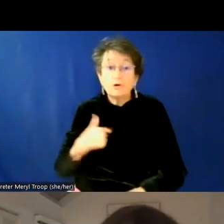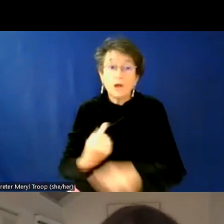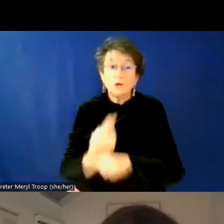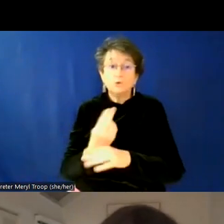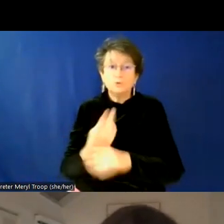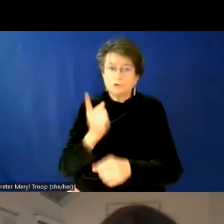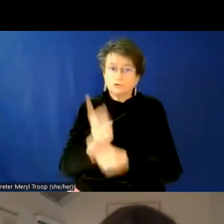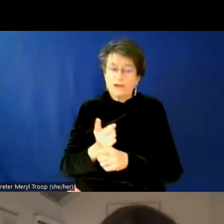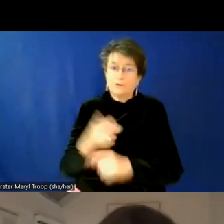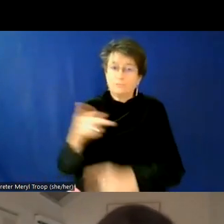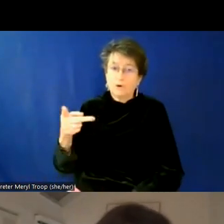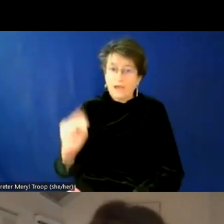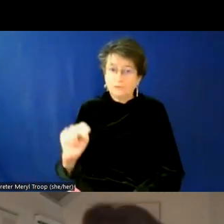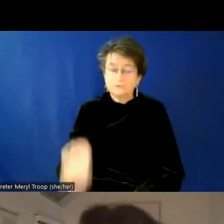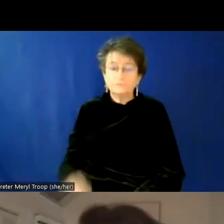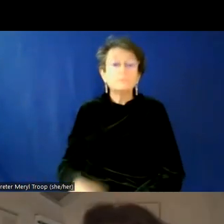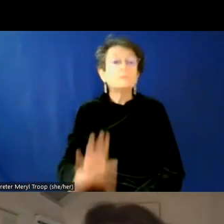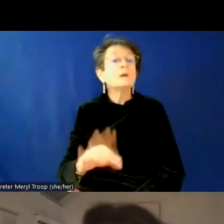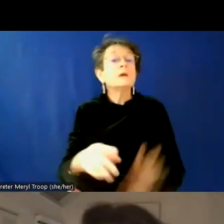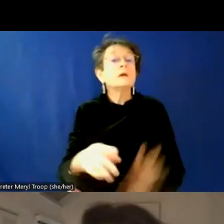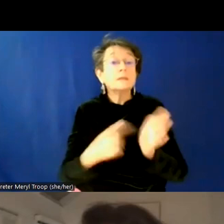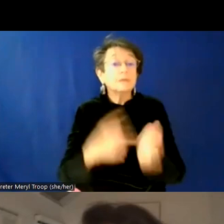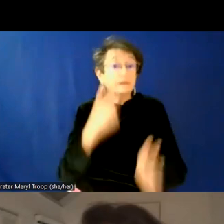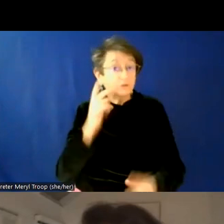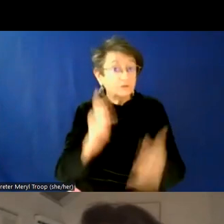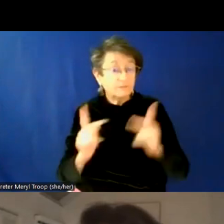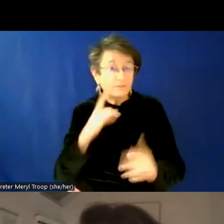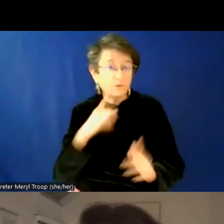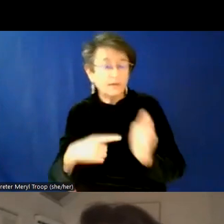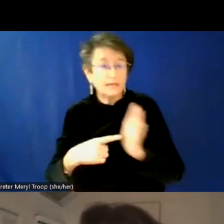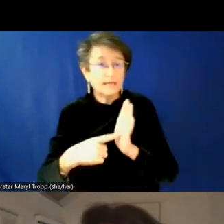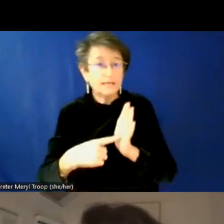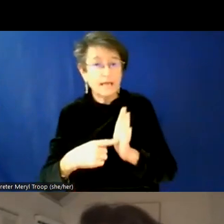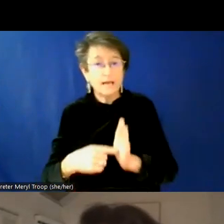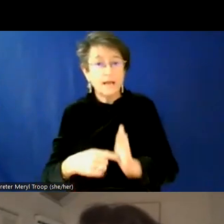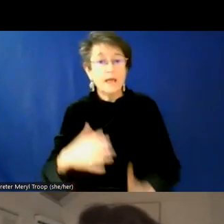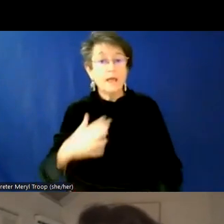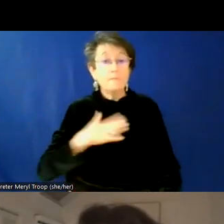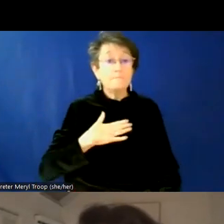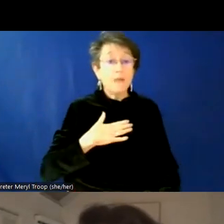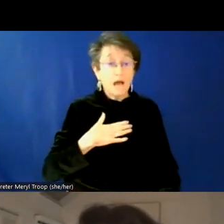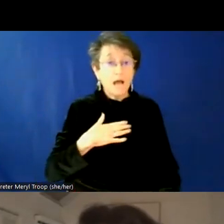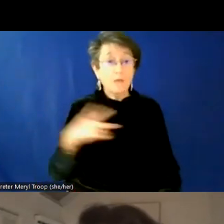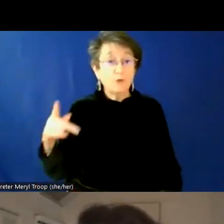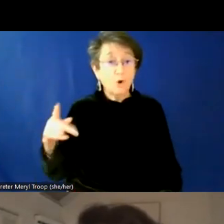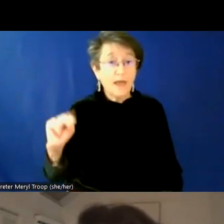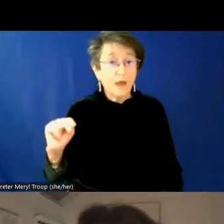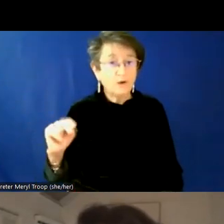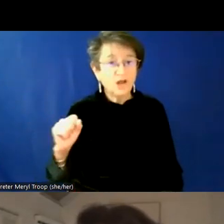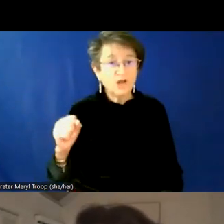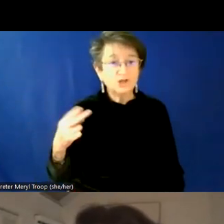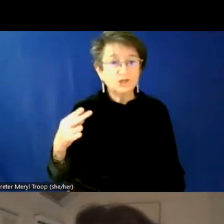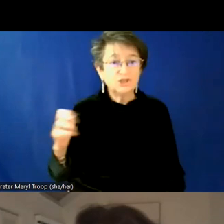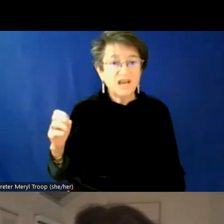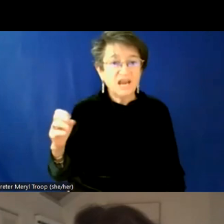sometimes you'll see is you'll see some people, um, will indicate, know, their pronouns are she and they. Um, and, and it's